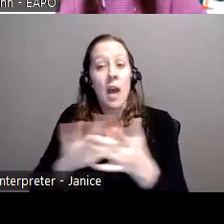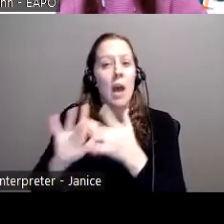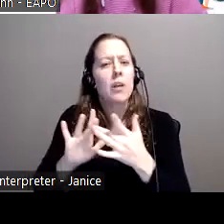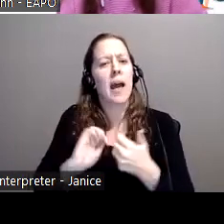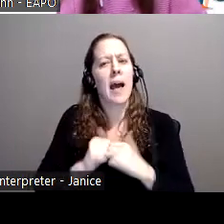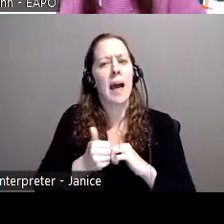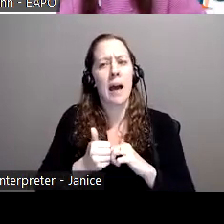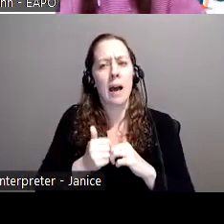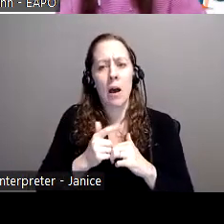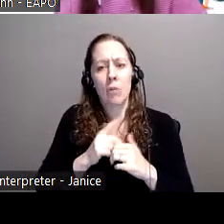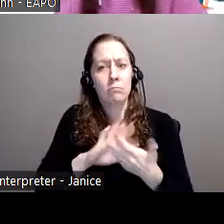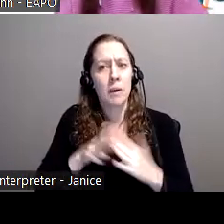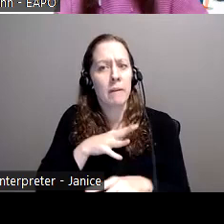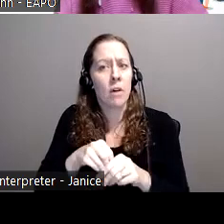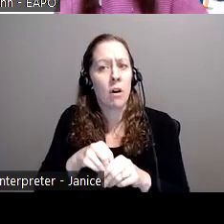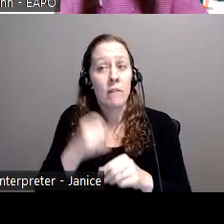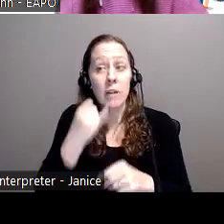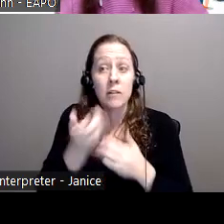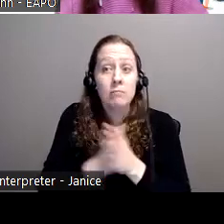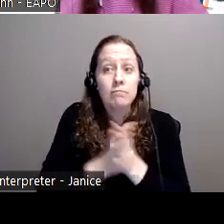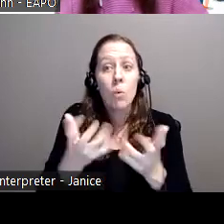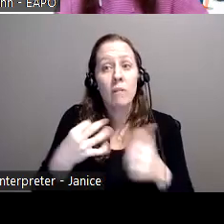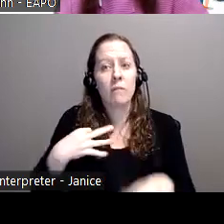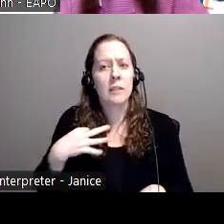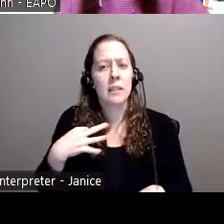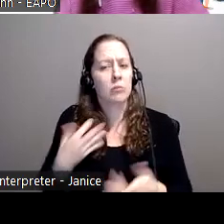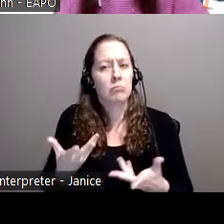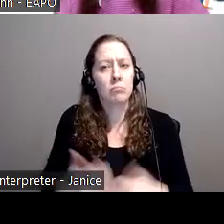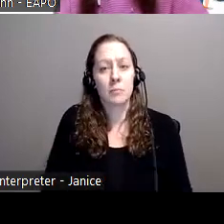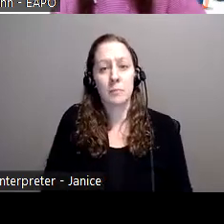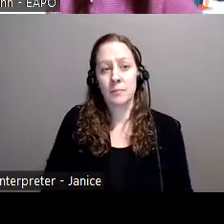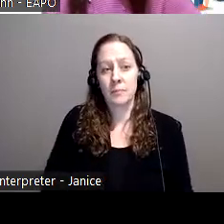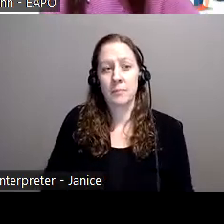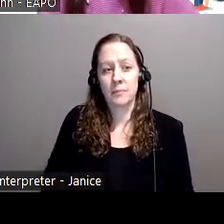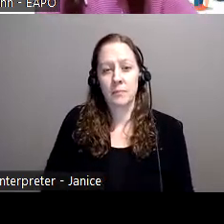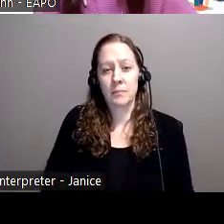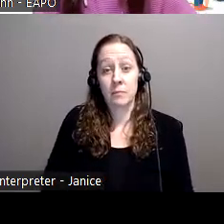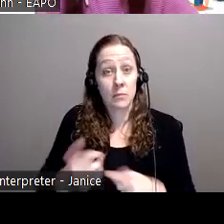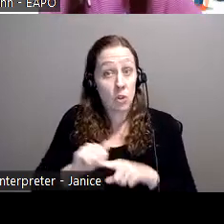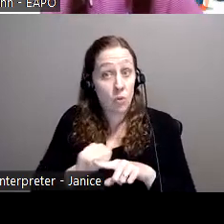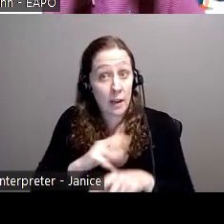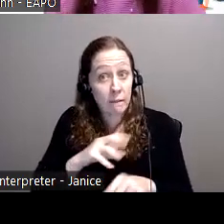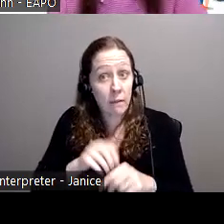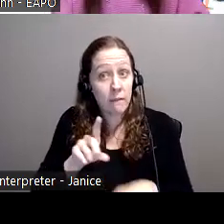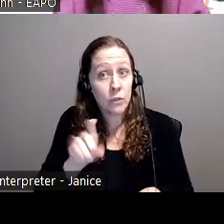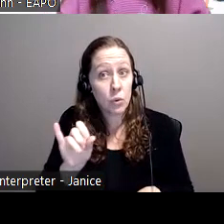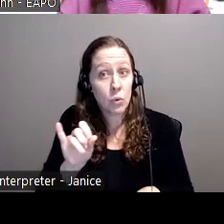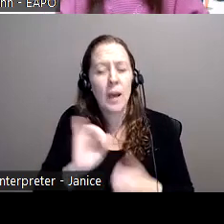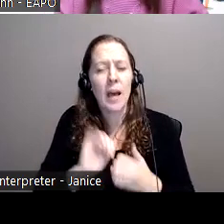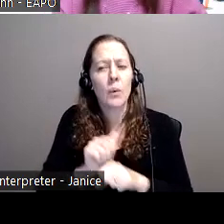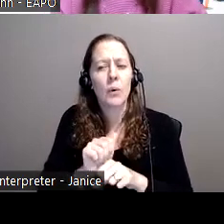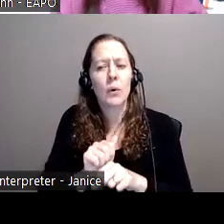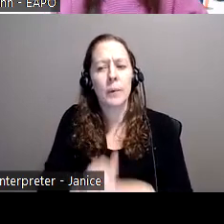someone, if they're interested in volunteering, how do they get involved in that? And is there training that's involved in that? Like, how does that work?